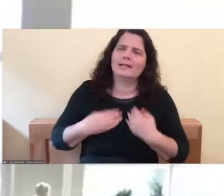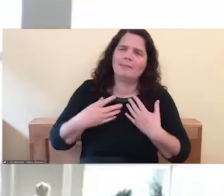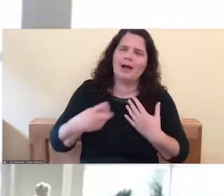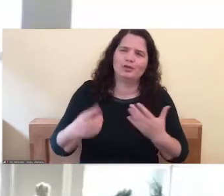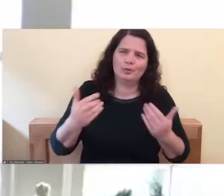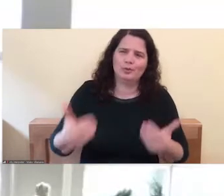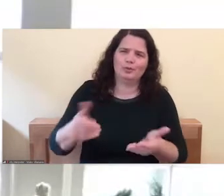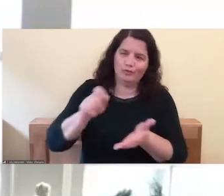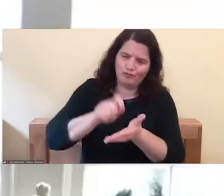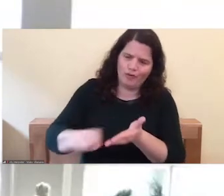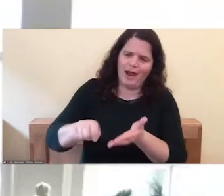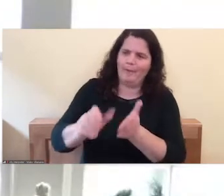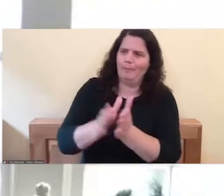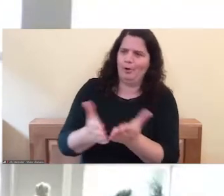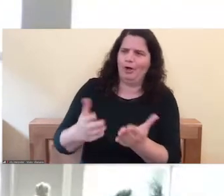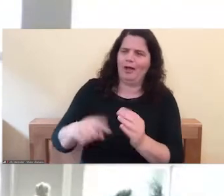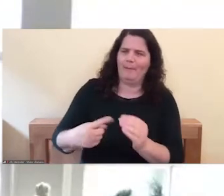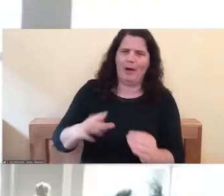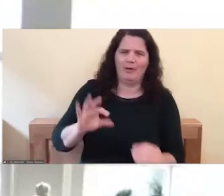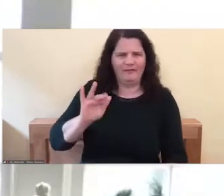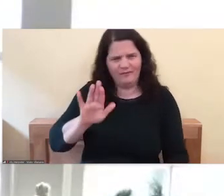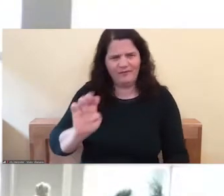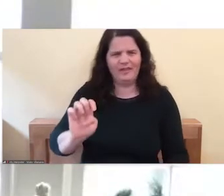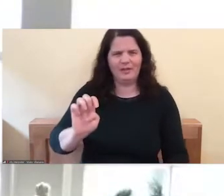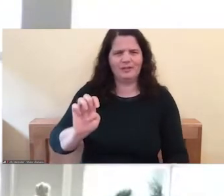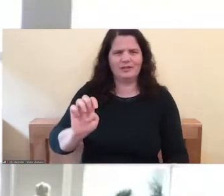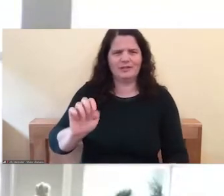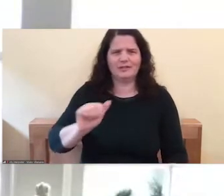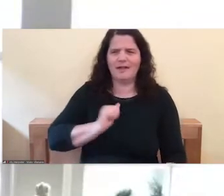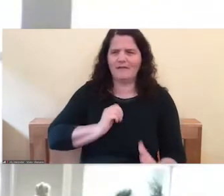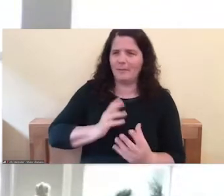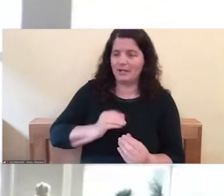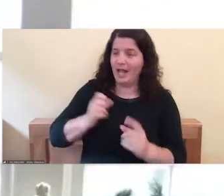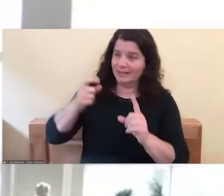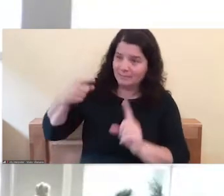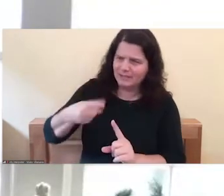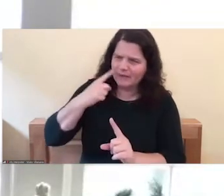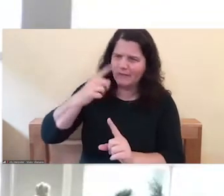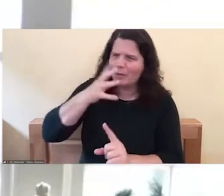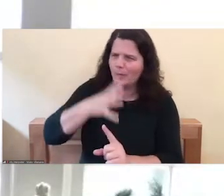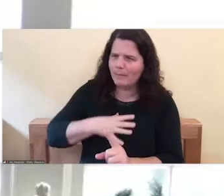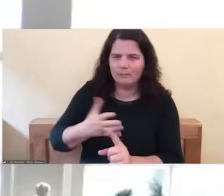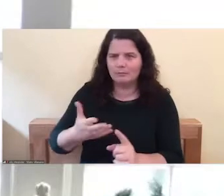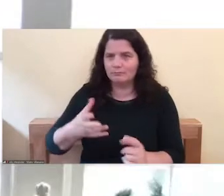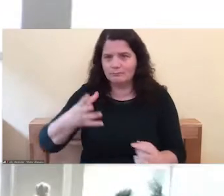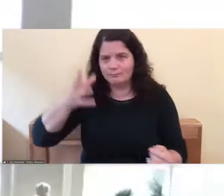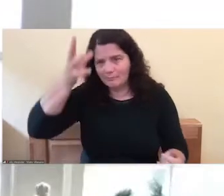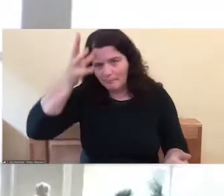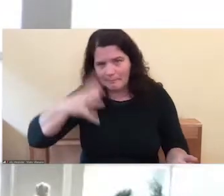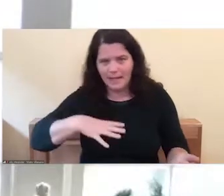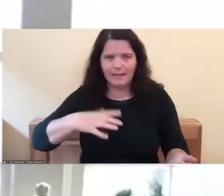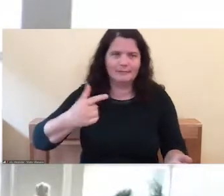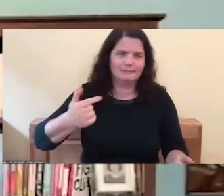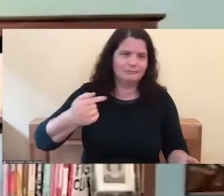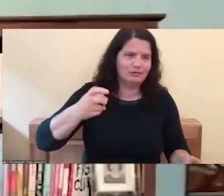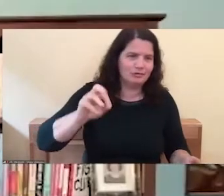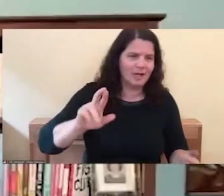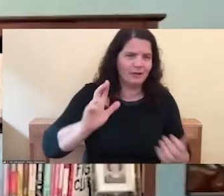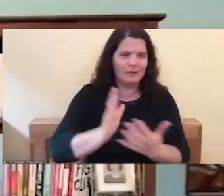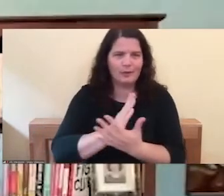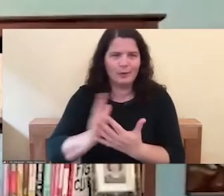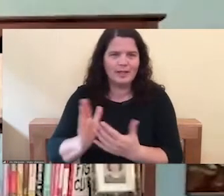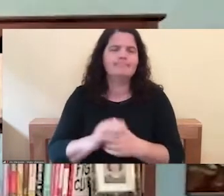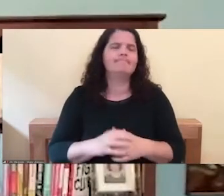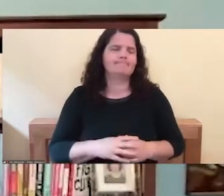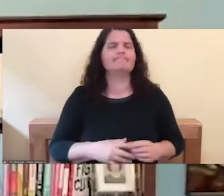-compassion just for women? You know, like what about men? And, you know, what about gender fluid people? Yeah. Yeah.